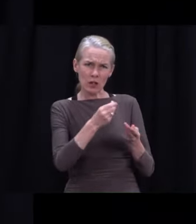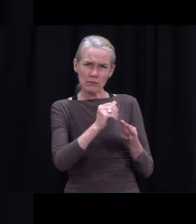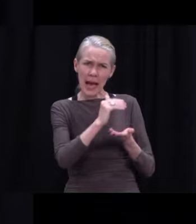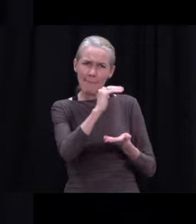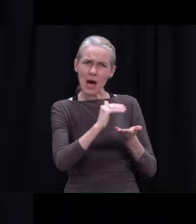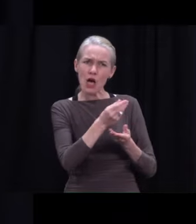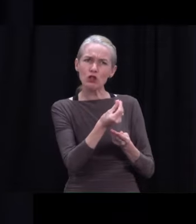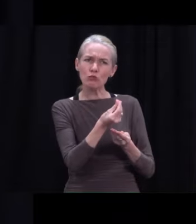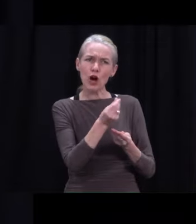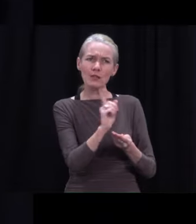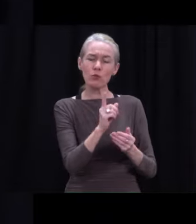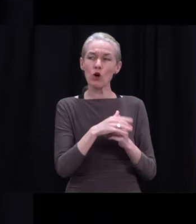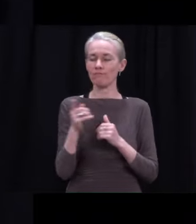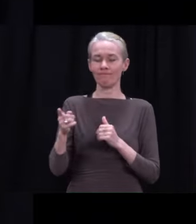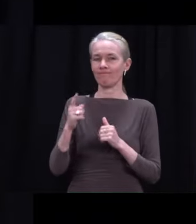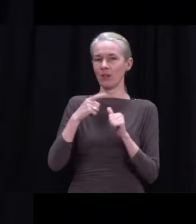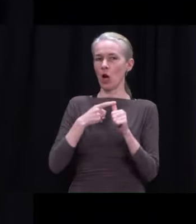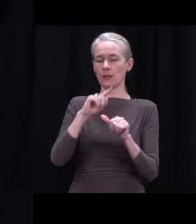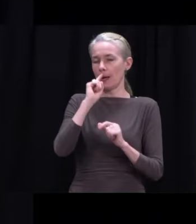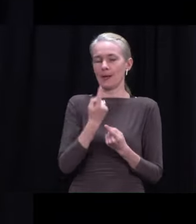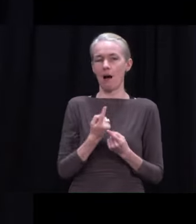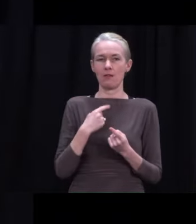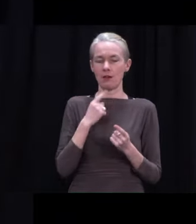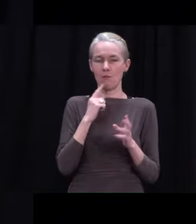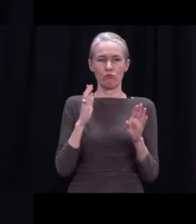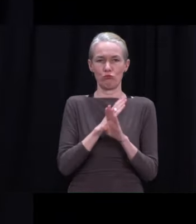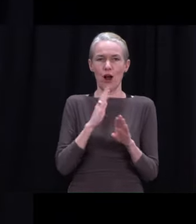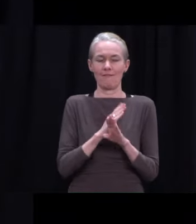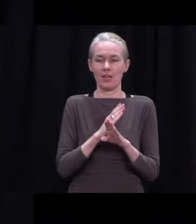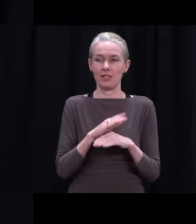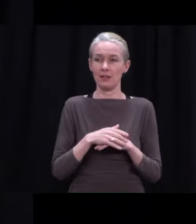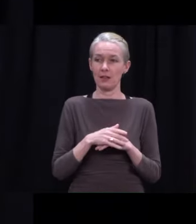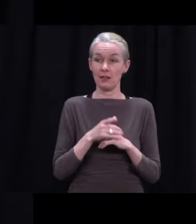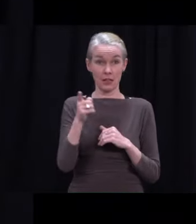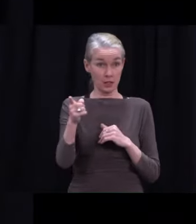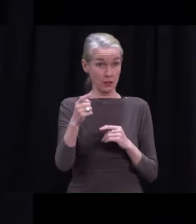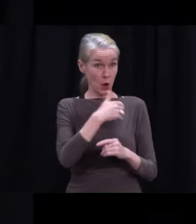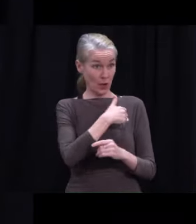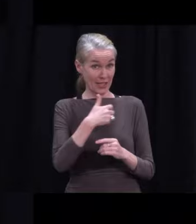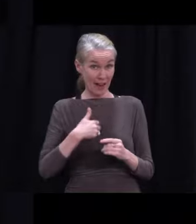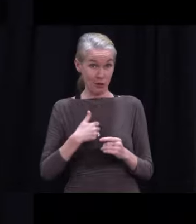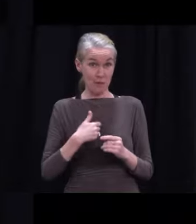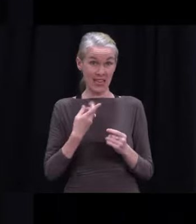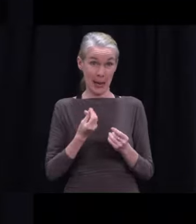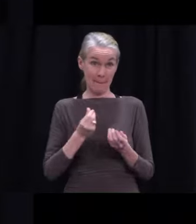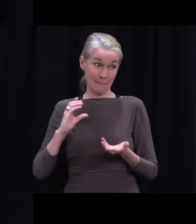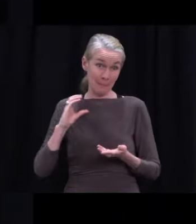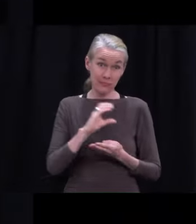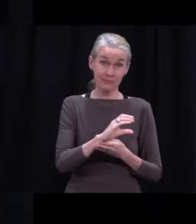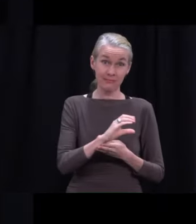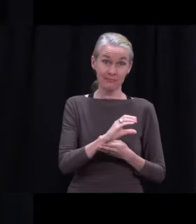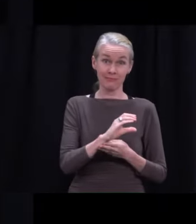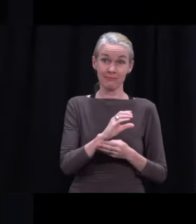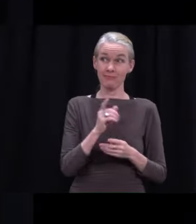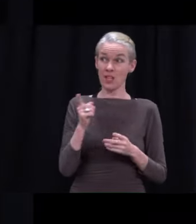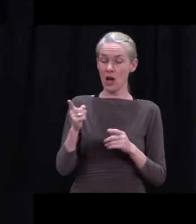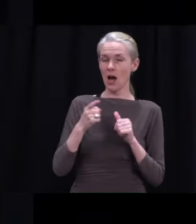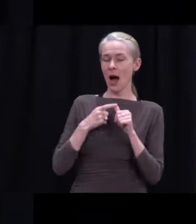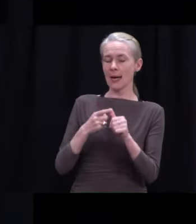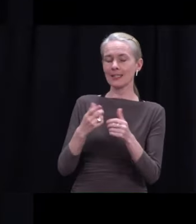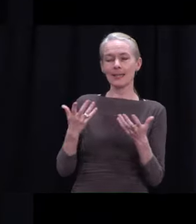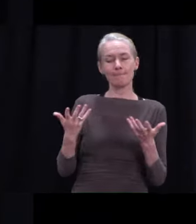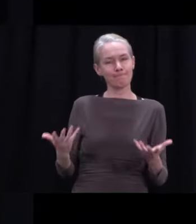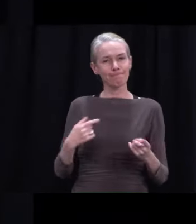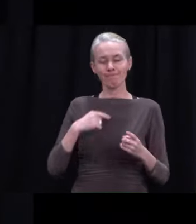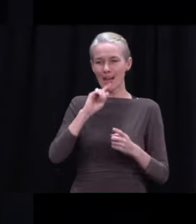on, of course, because those would be commercial arrangements. government is paying money for this. You just can't tell us how much. Of course. Actually, one of the things I'd say is that we've heard people